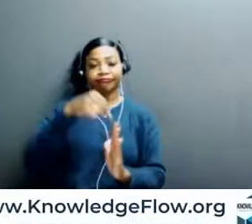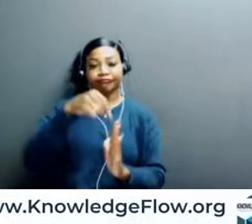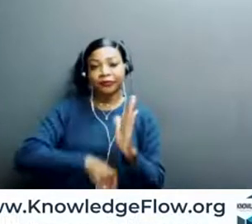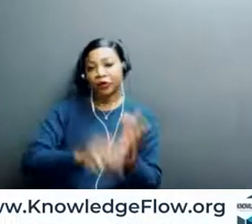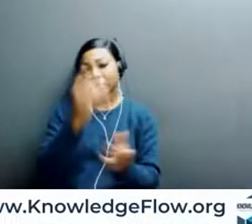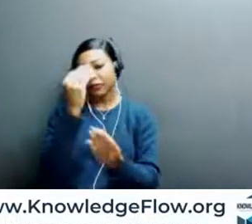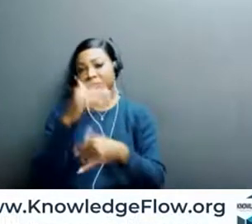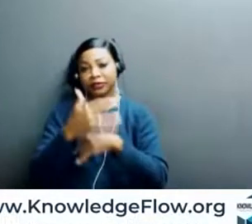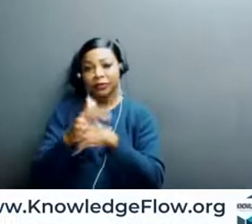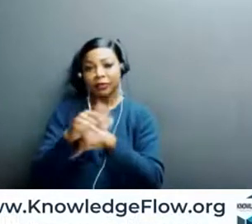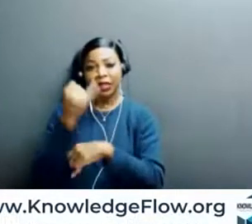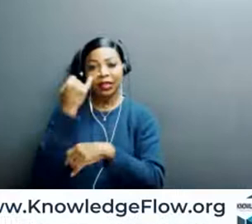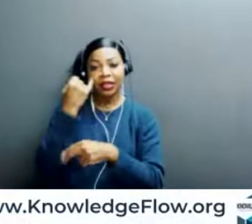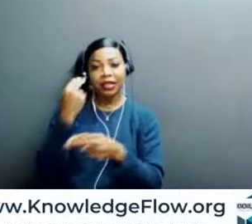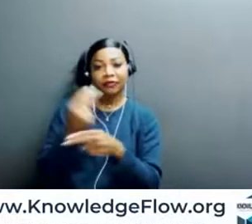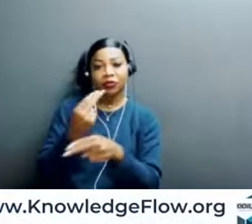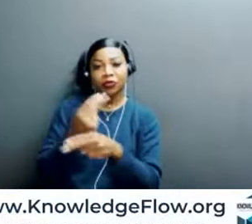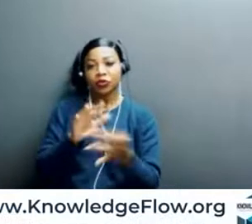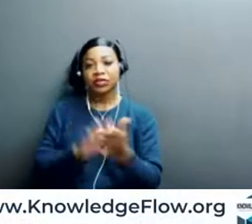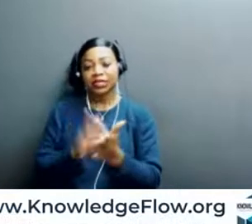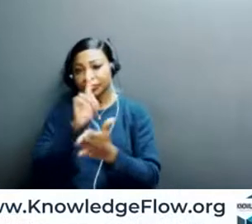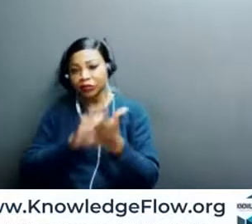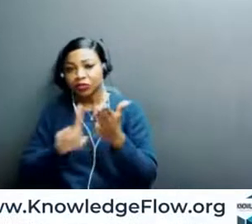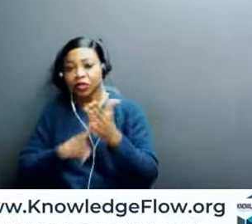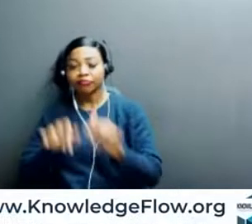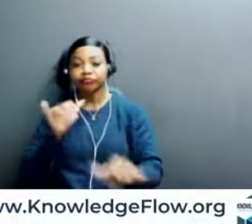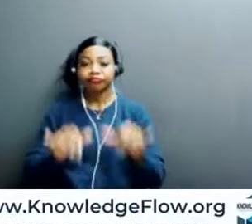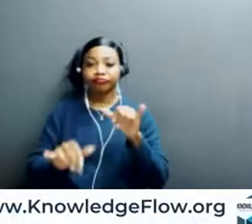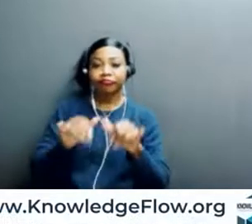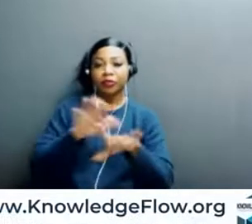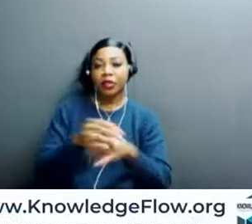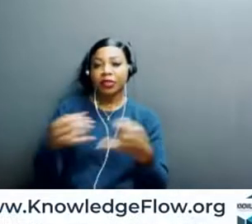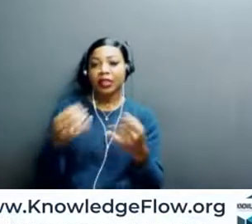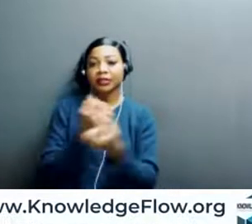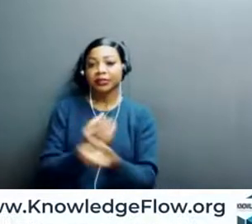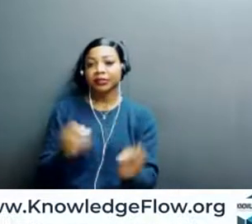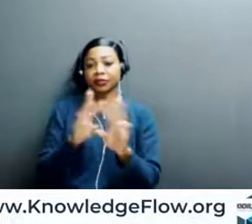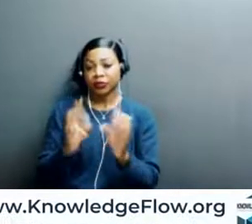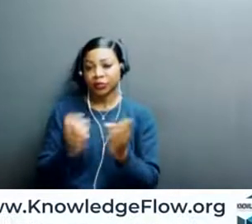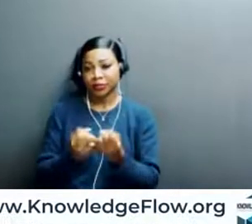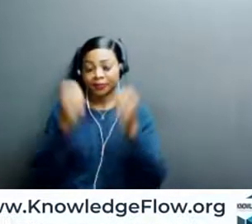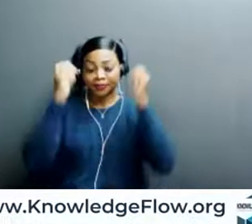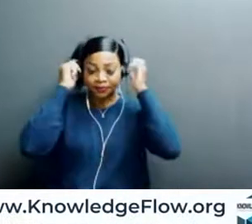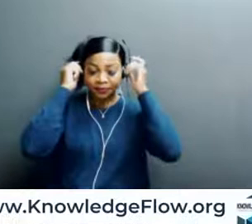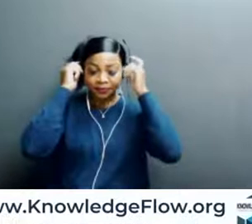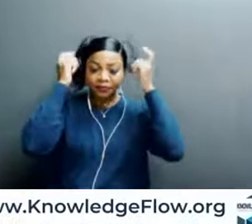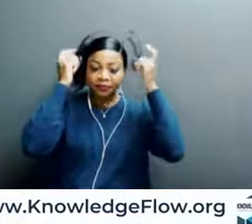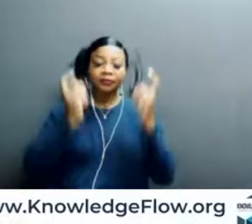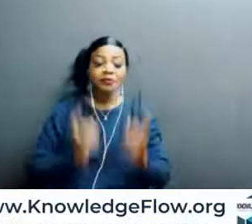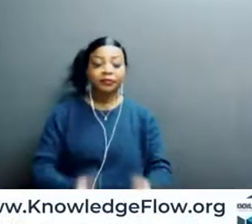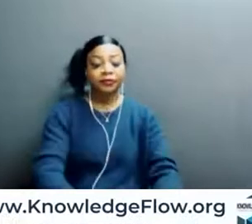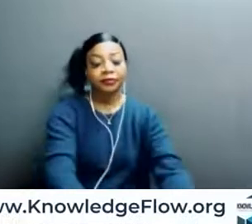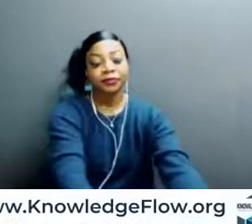the Discovering Online Safety or Navigating Online Safety workshops and the digital smarts link I already posted. But